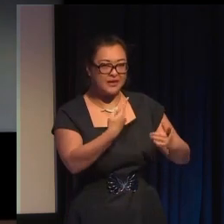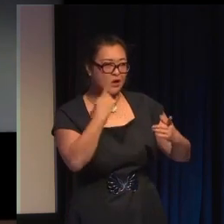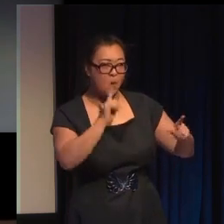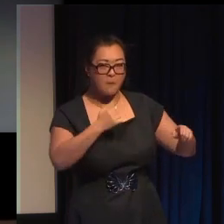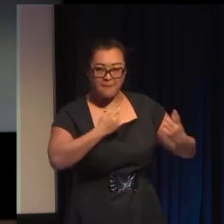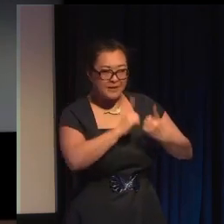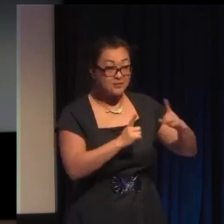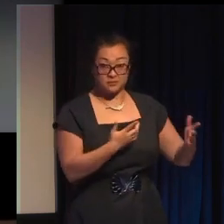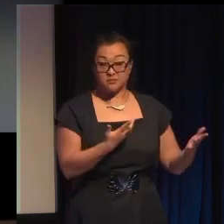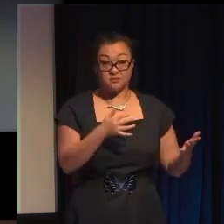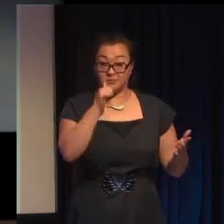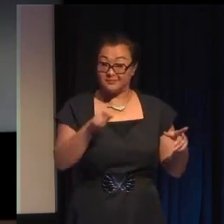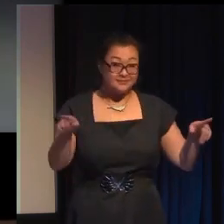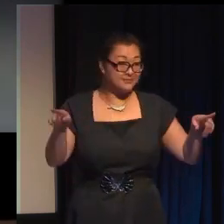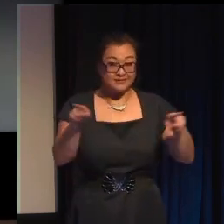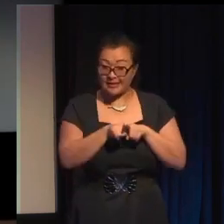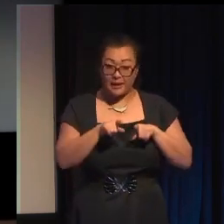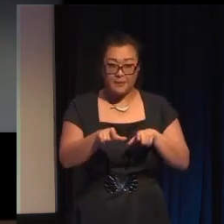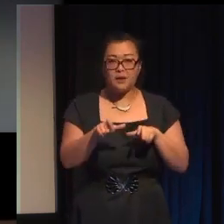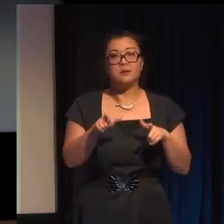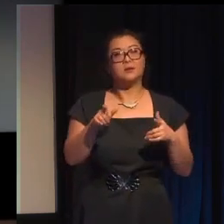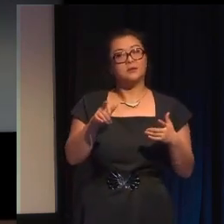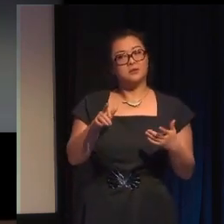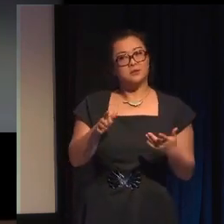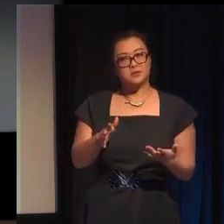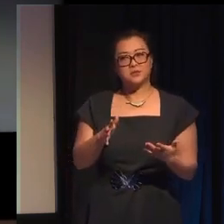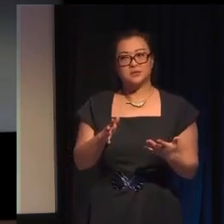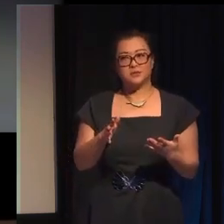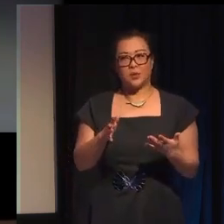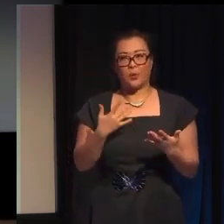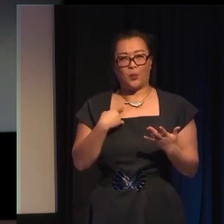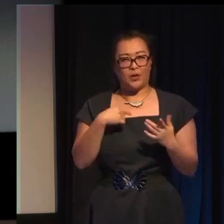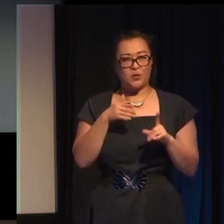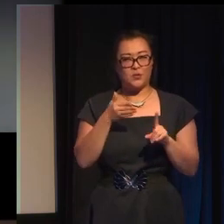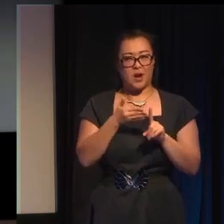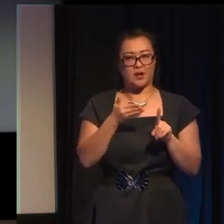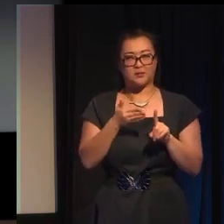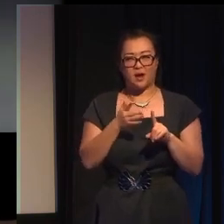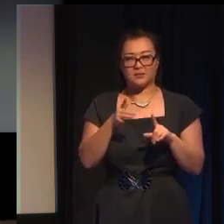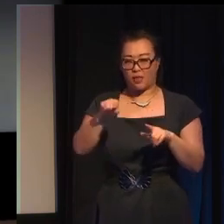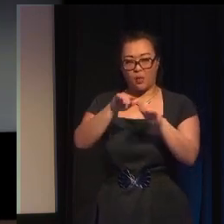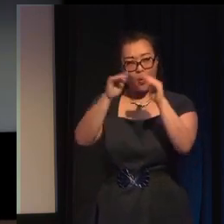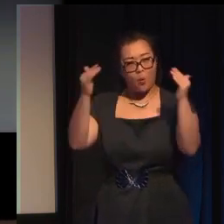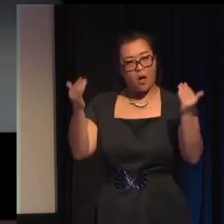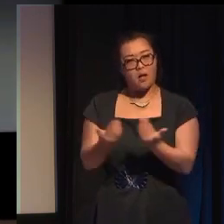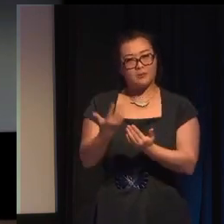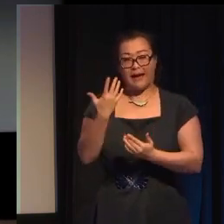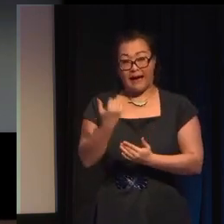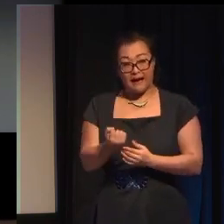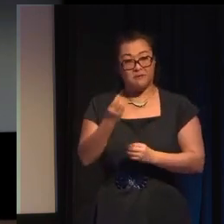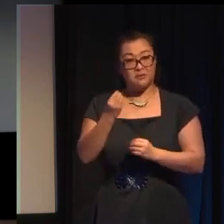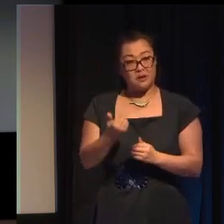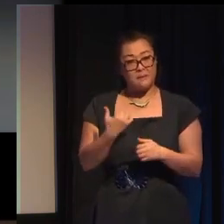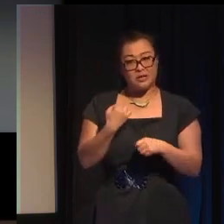so this helped us establish that there were these attitudes of gender discrimination in the world but also showed Connie as an assertive risk-taker